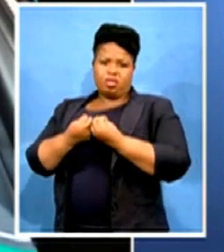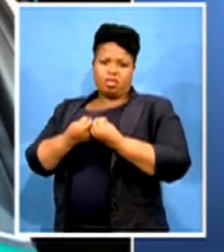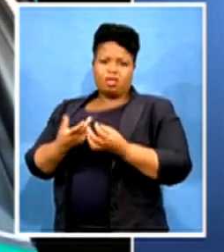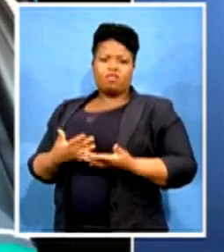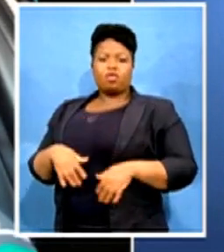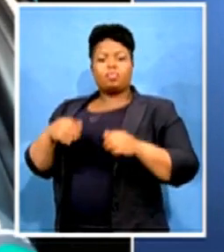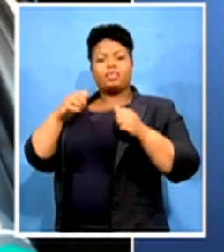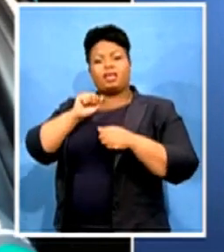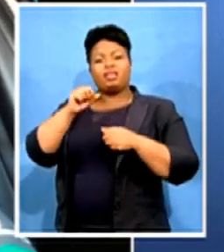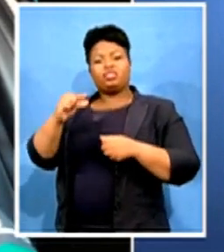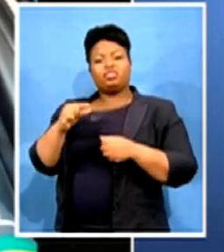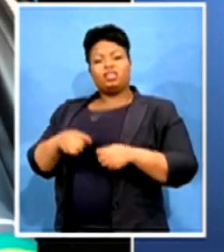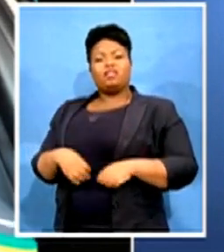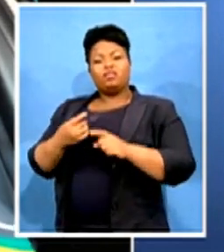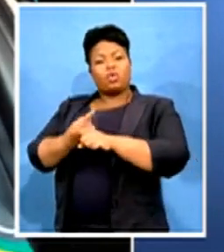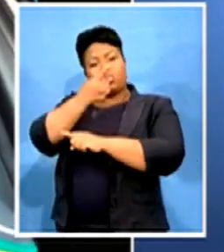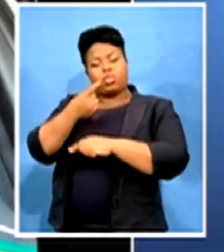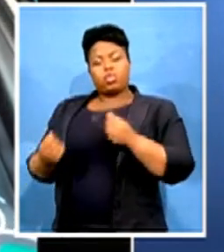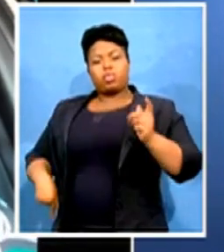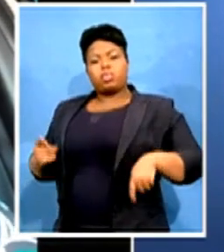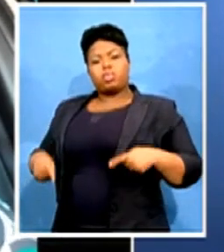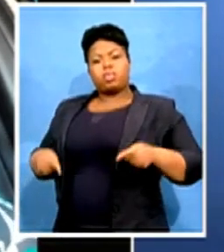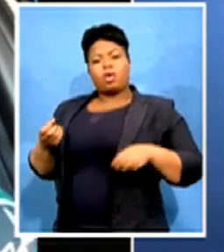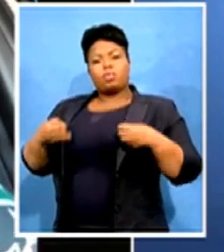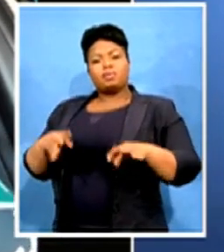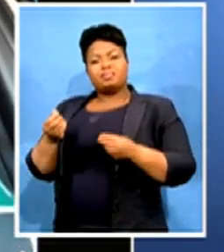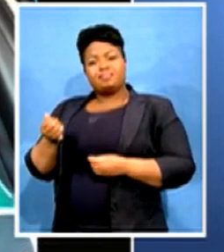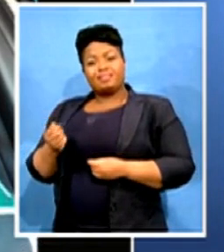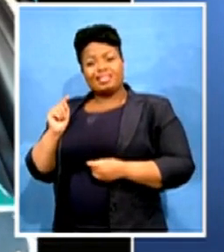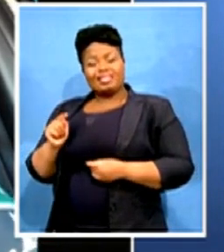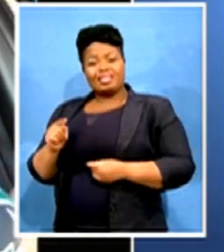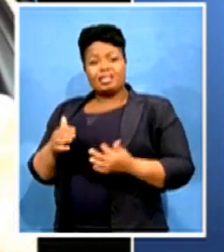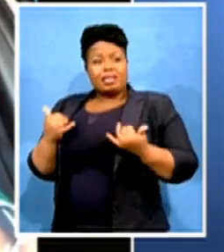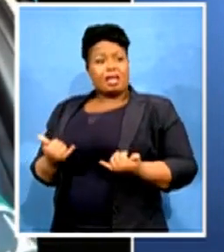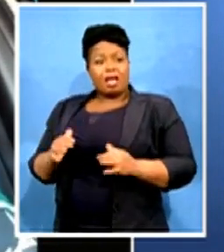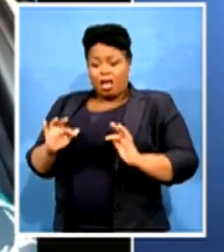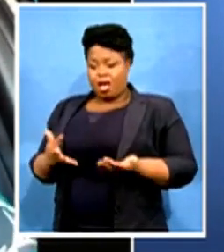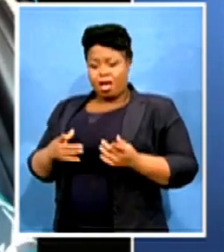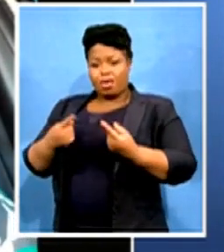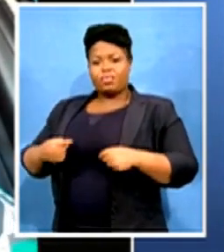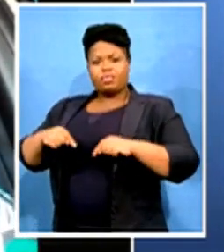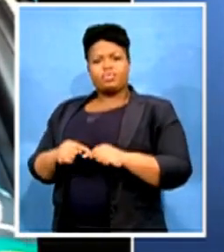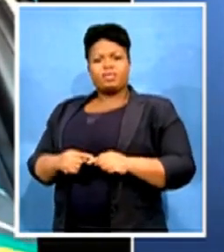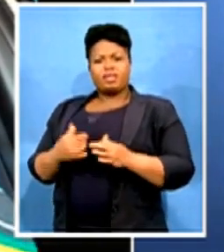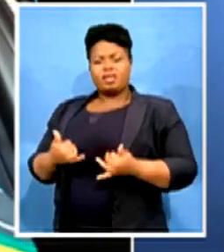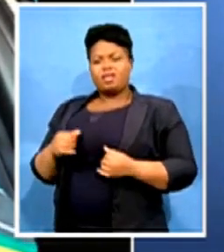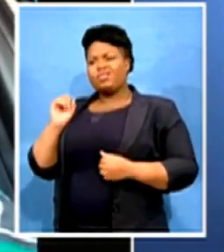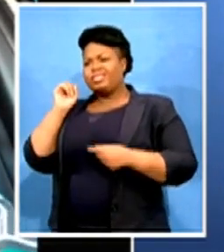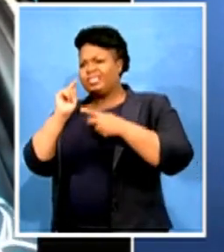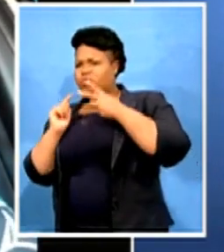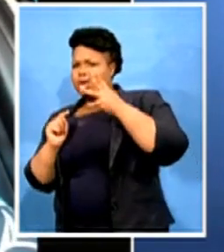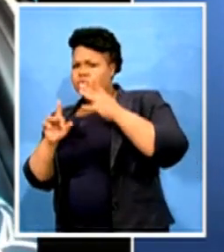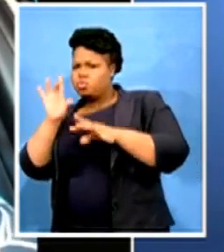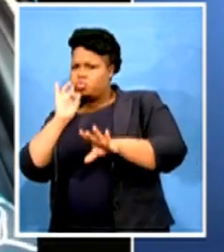wasteful and fruitless expenditure. How do you then come to these ones and you become selective? Why don't you go to